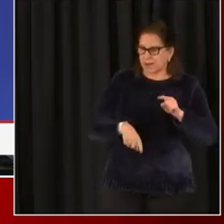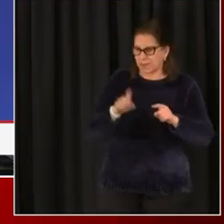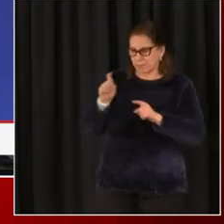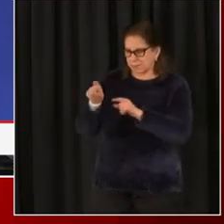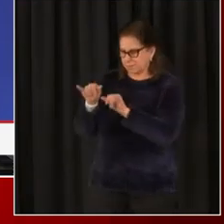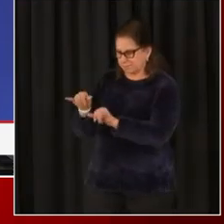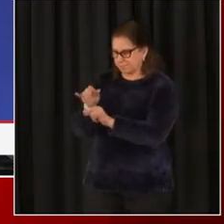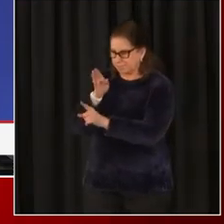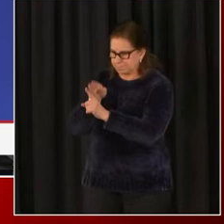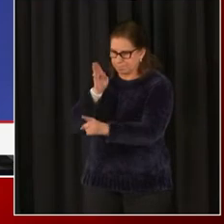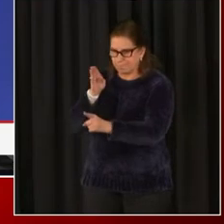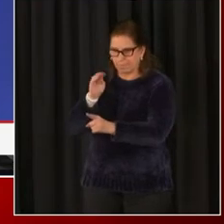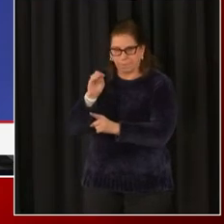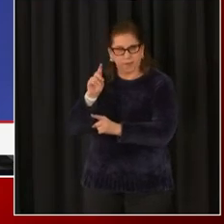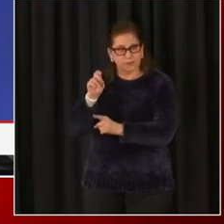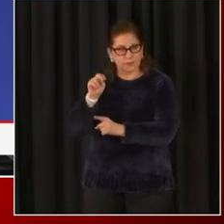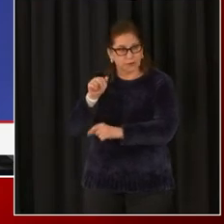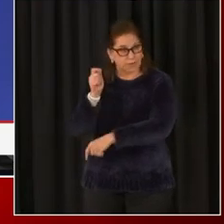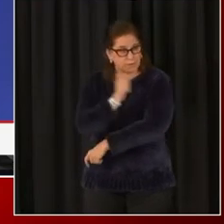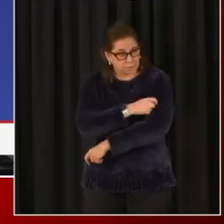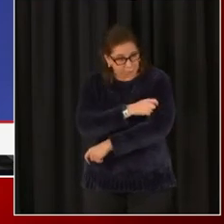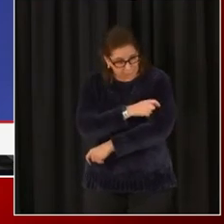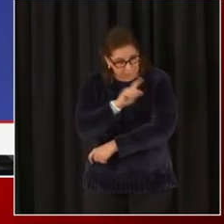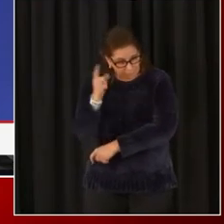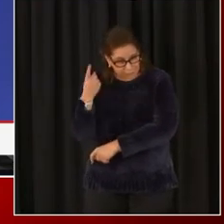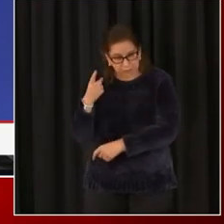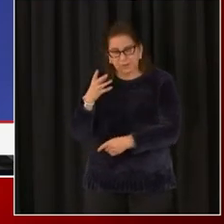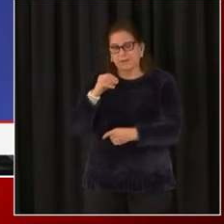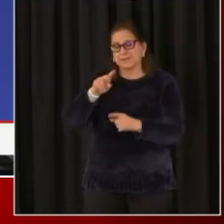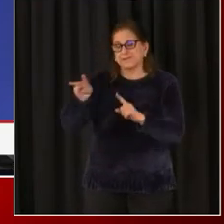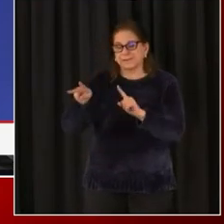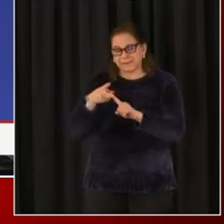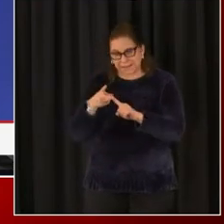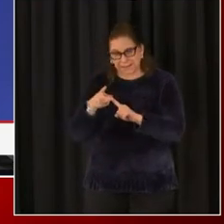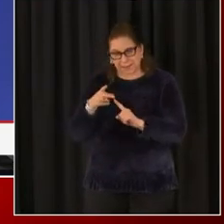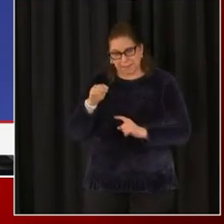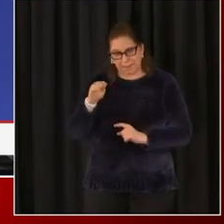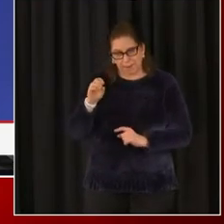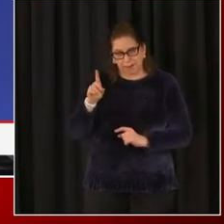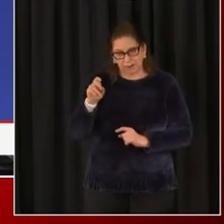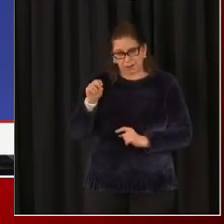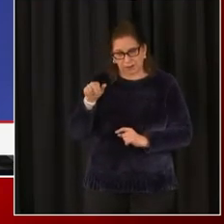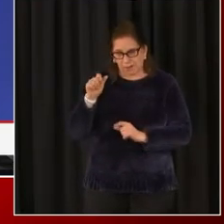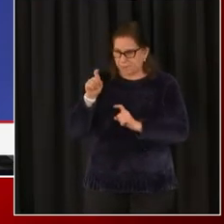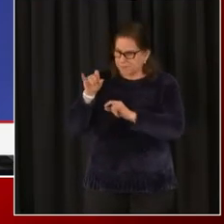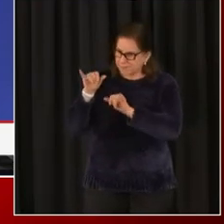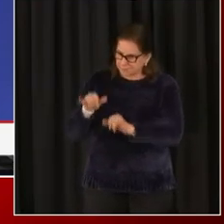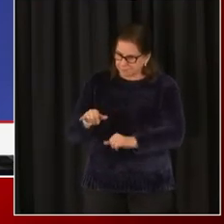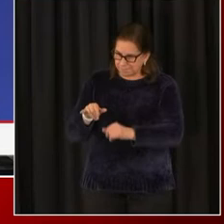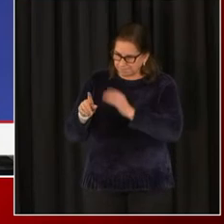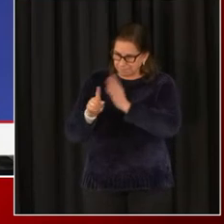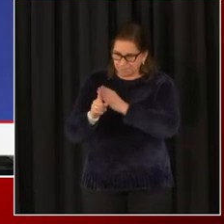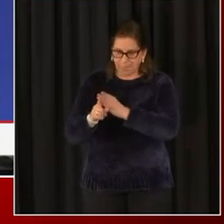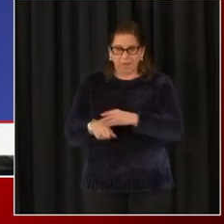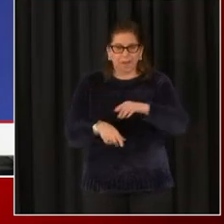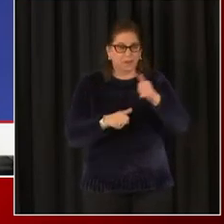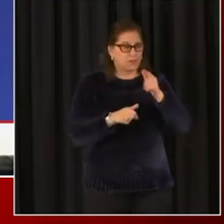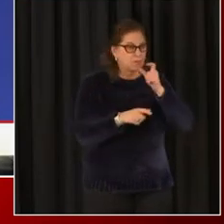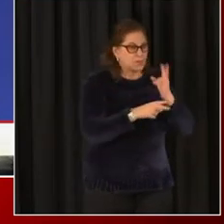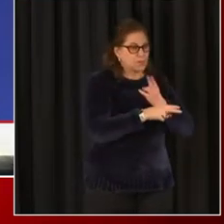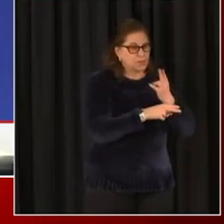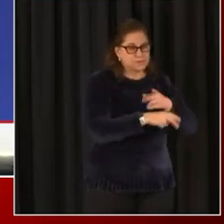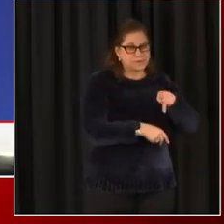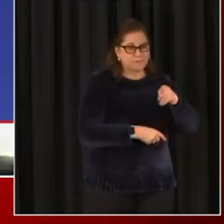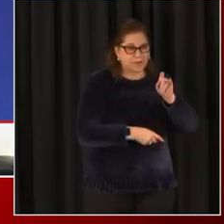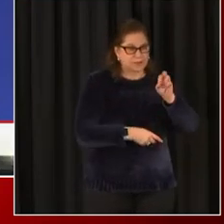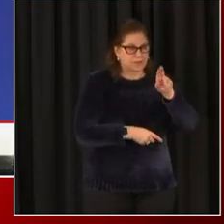of COVID-19 vaccine that have been approved. So if you began with Moderna, your second dose should be Moderna. If you began with Pfizer, your second dose should